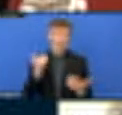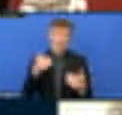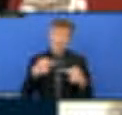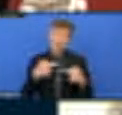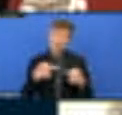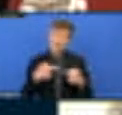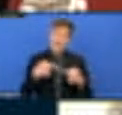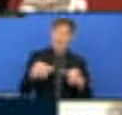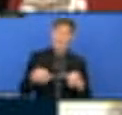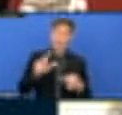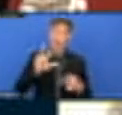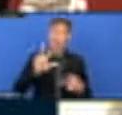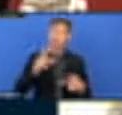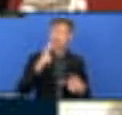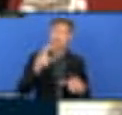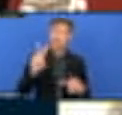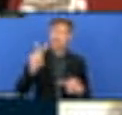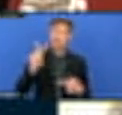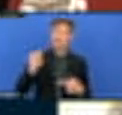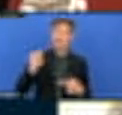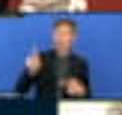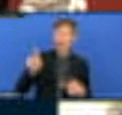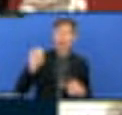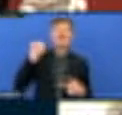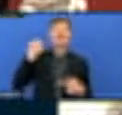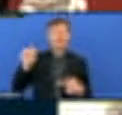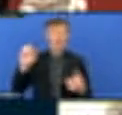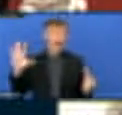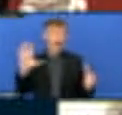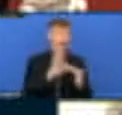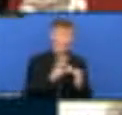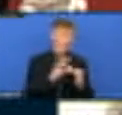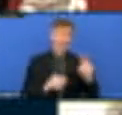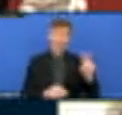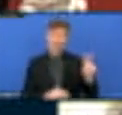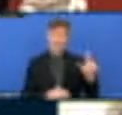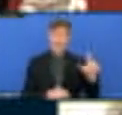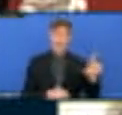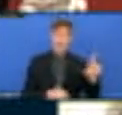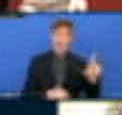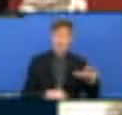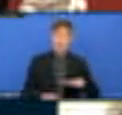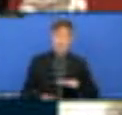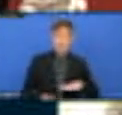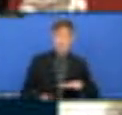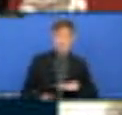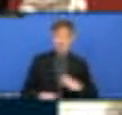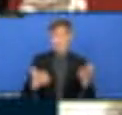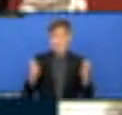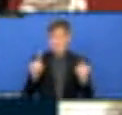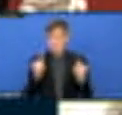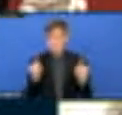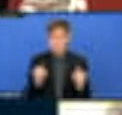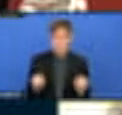how to do in a context, in the context of a country where the resources are limited, and a